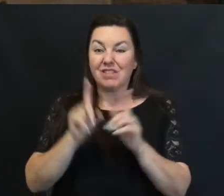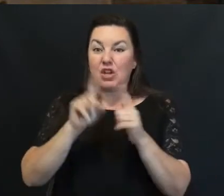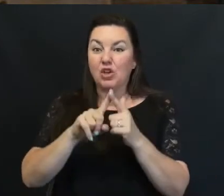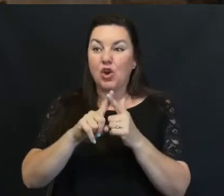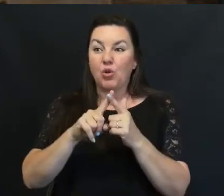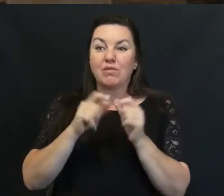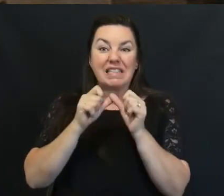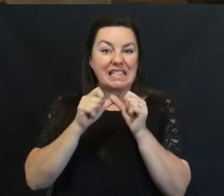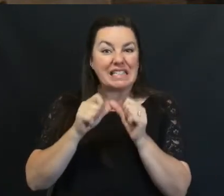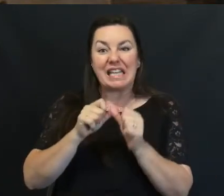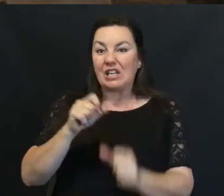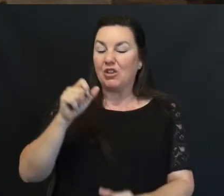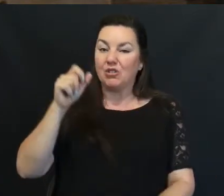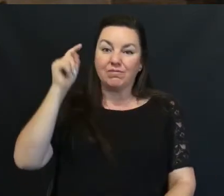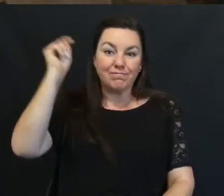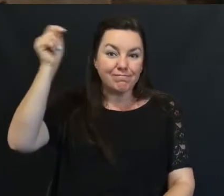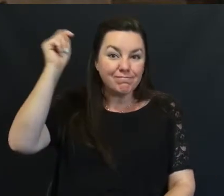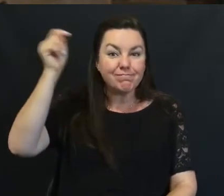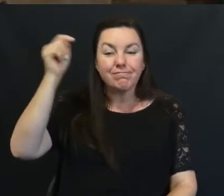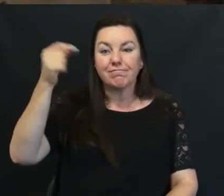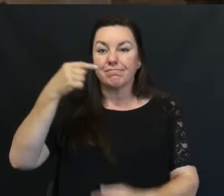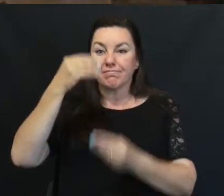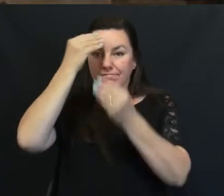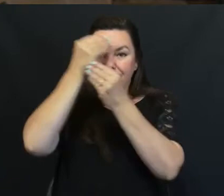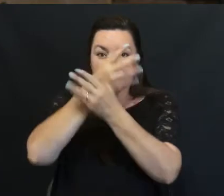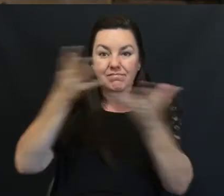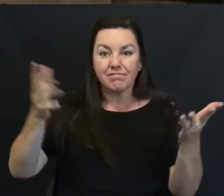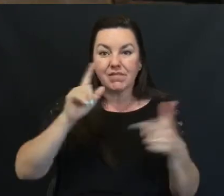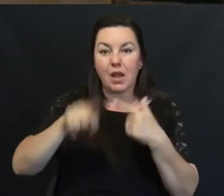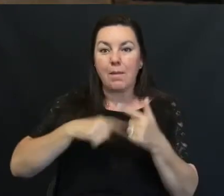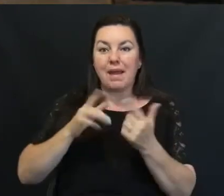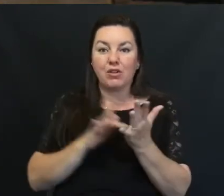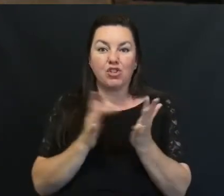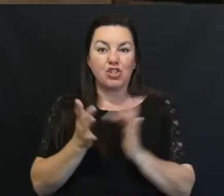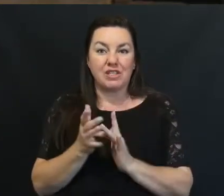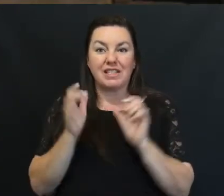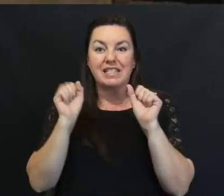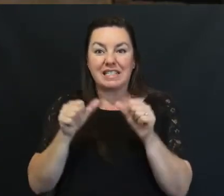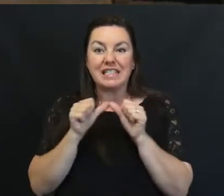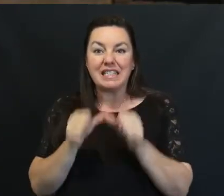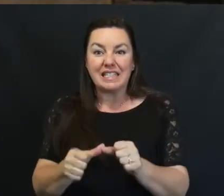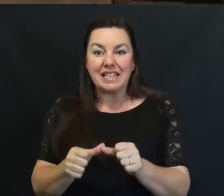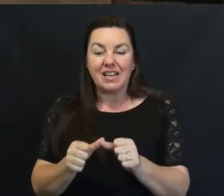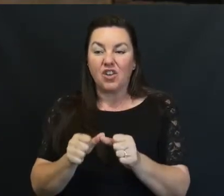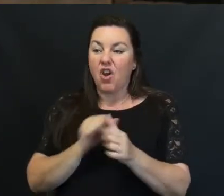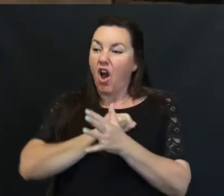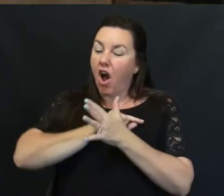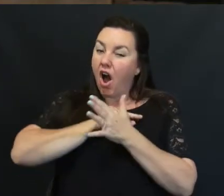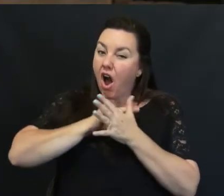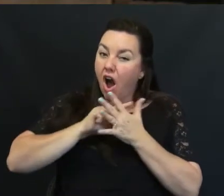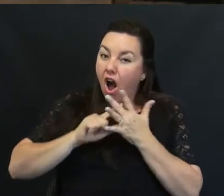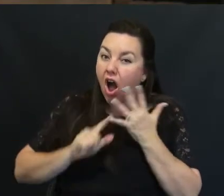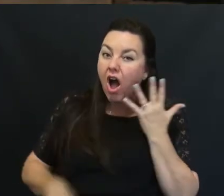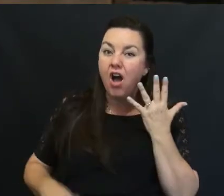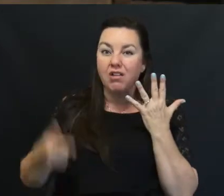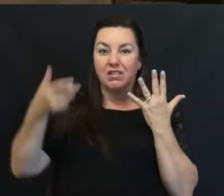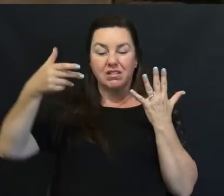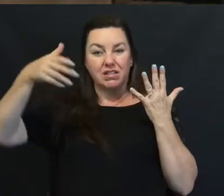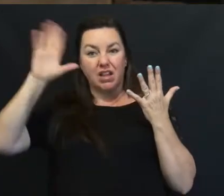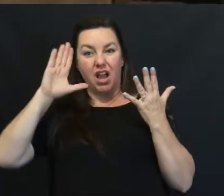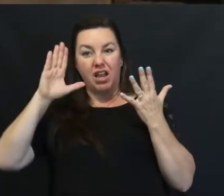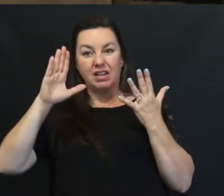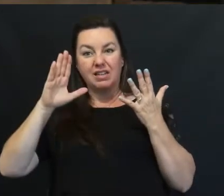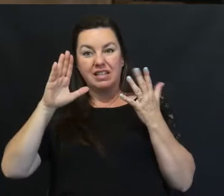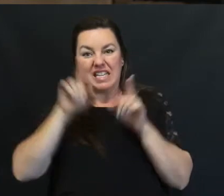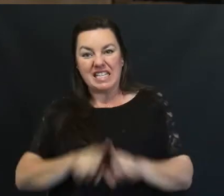wants him to do Spread the good news About Jesus Christ All of this was God It all happened On the